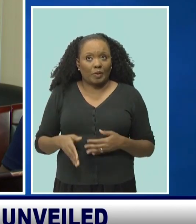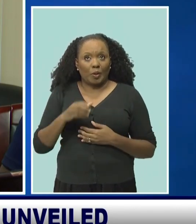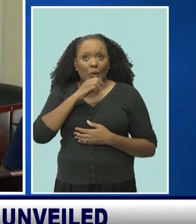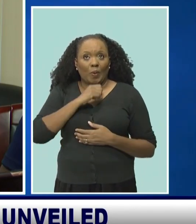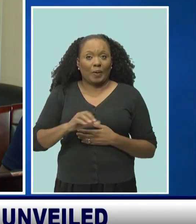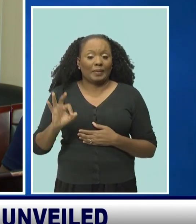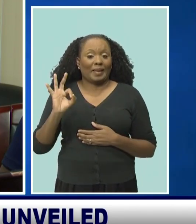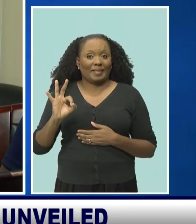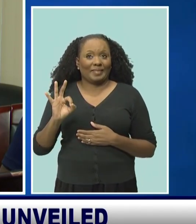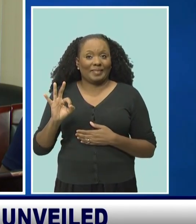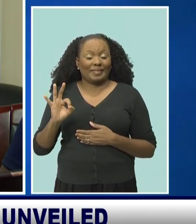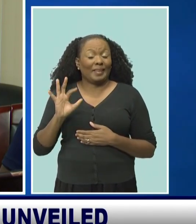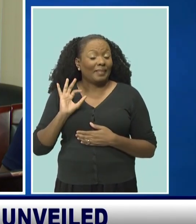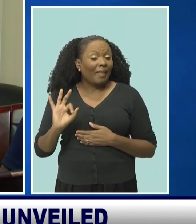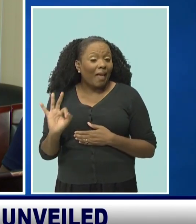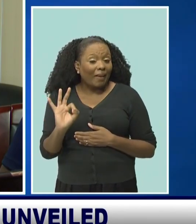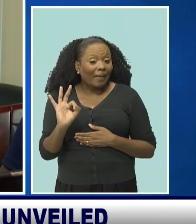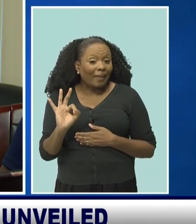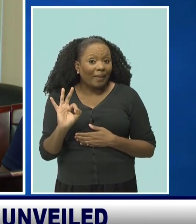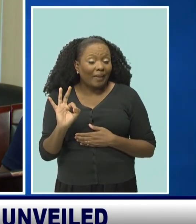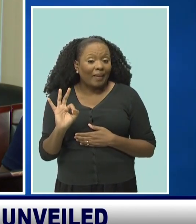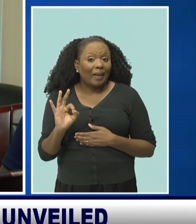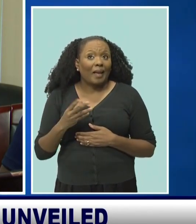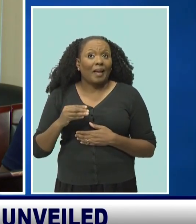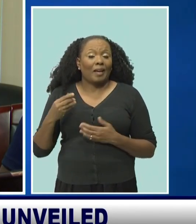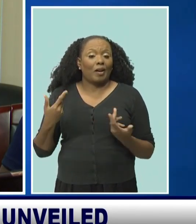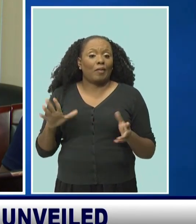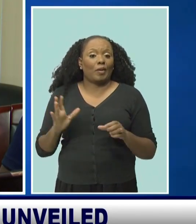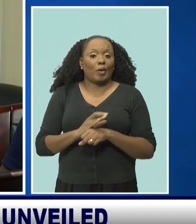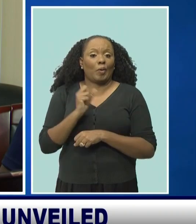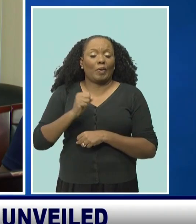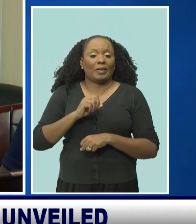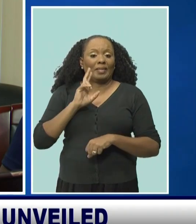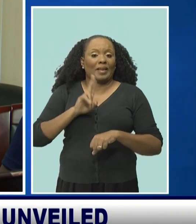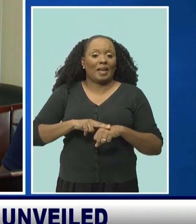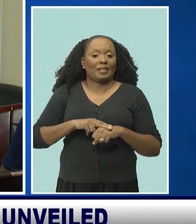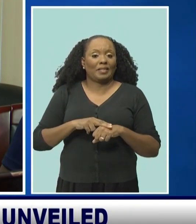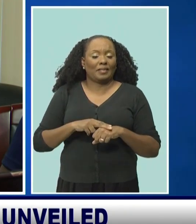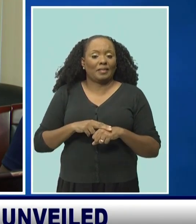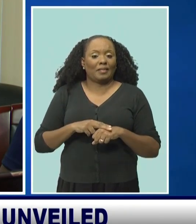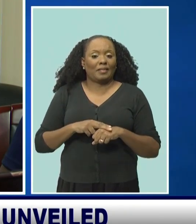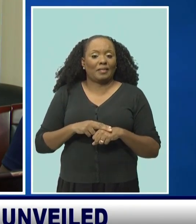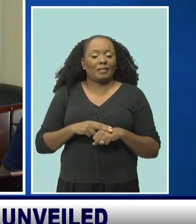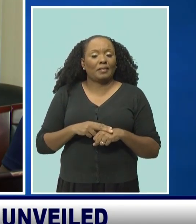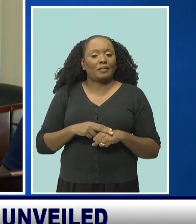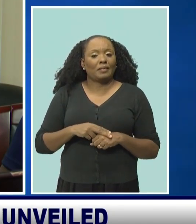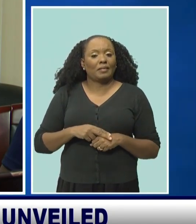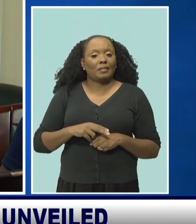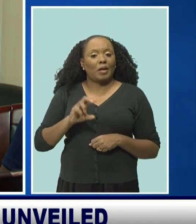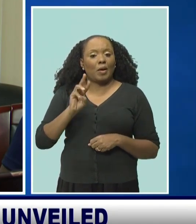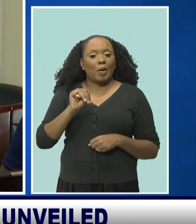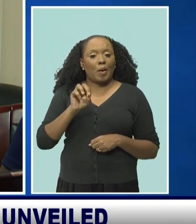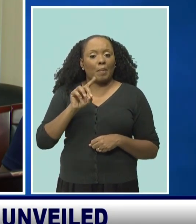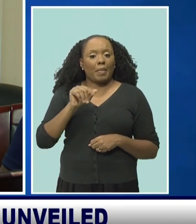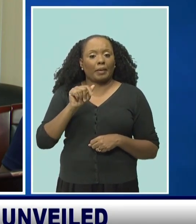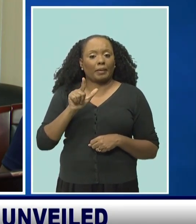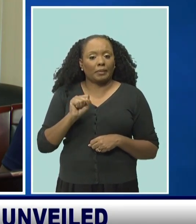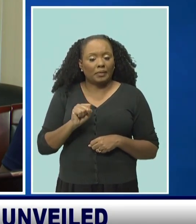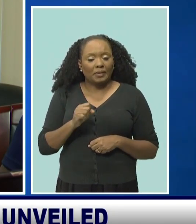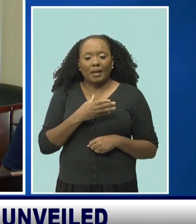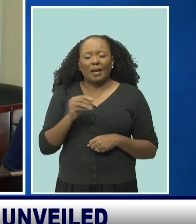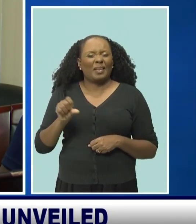old, nine years old, and already she's won national medals and she's won medals at the Goodwill Games.